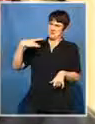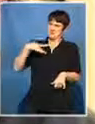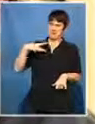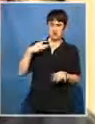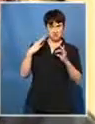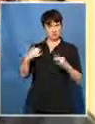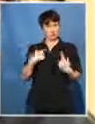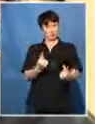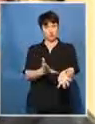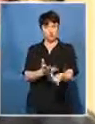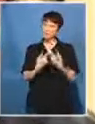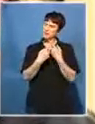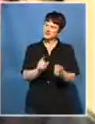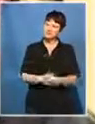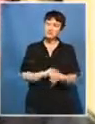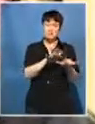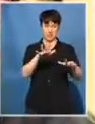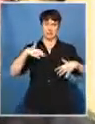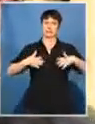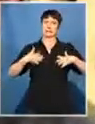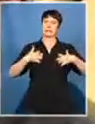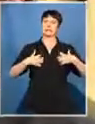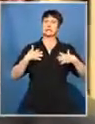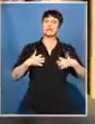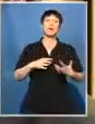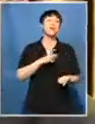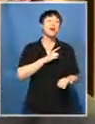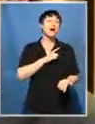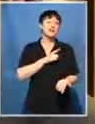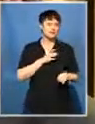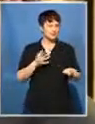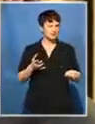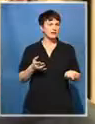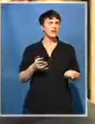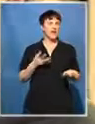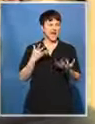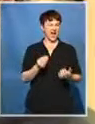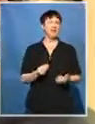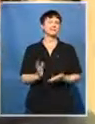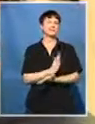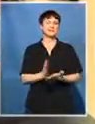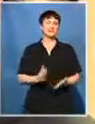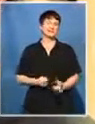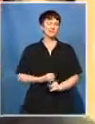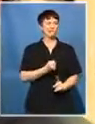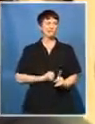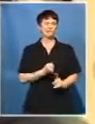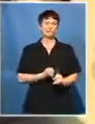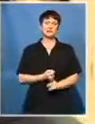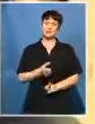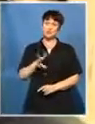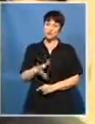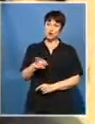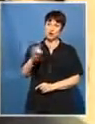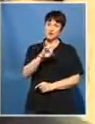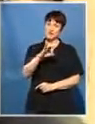are people who are interested in saying that because of, as I told you, the propaganda. They do not want the work